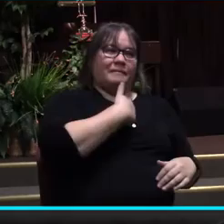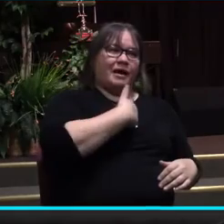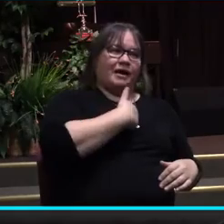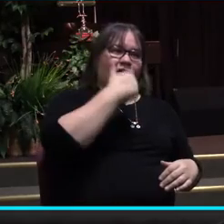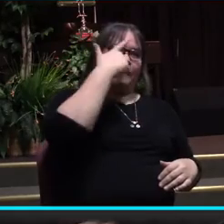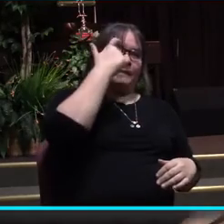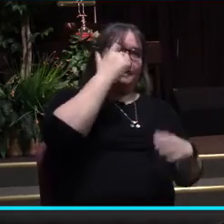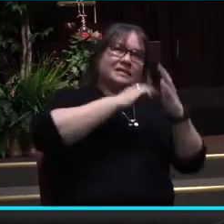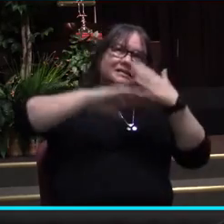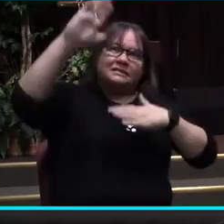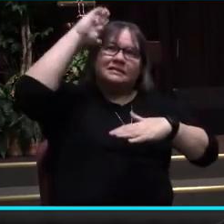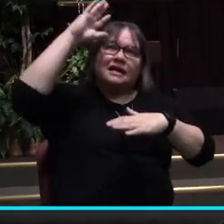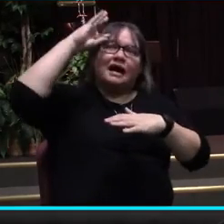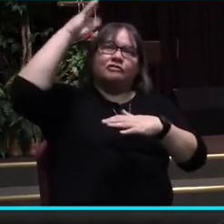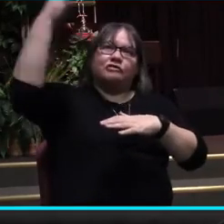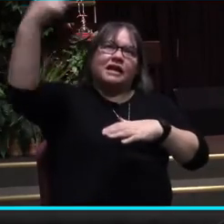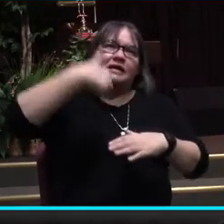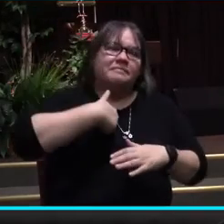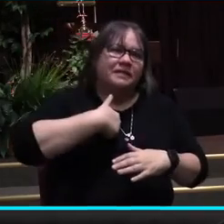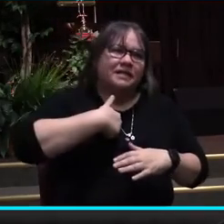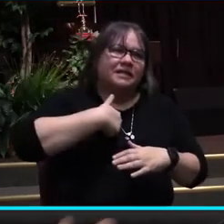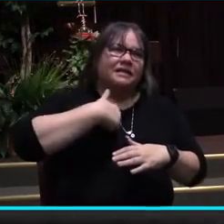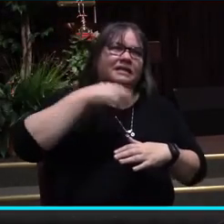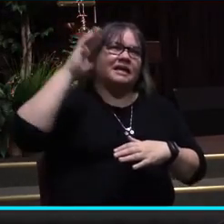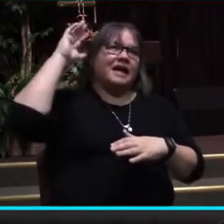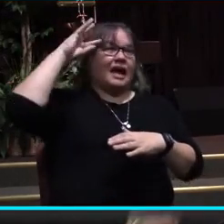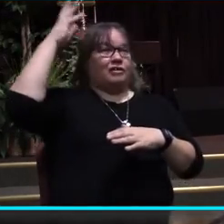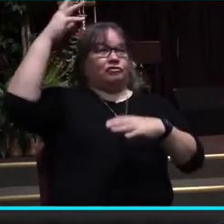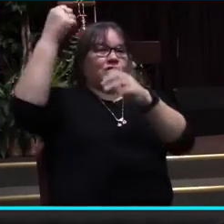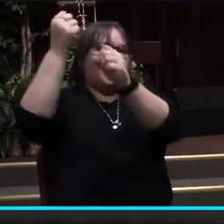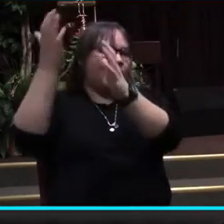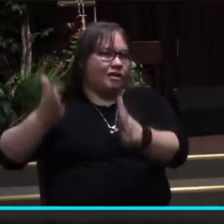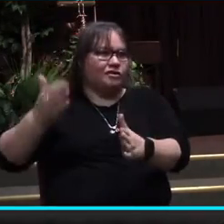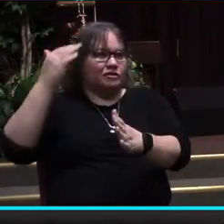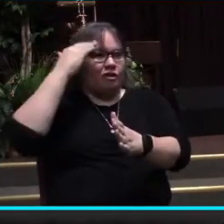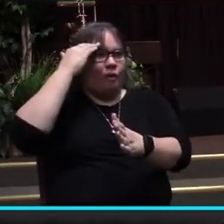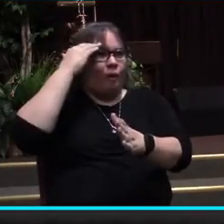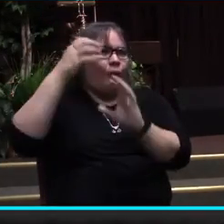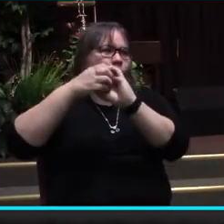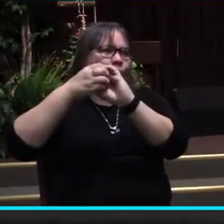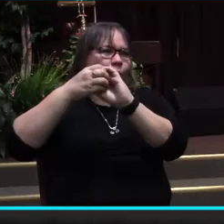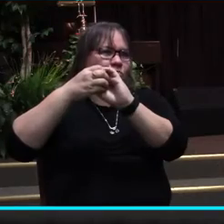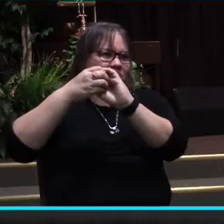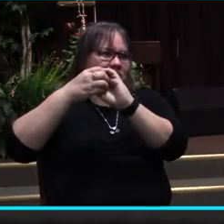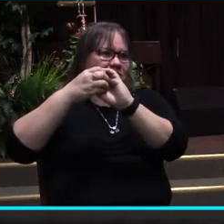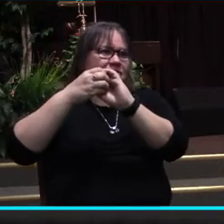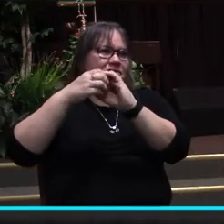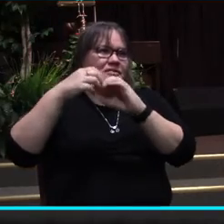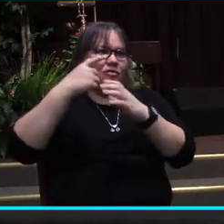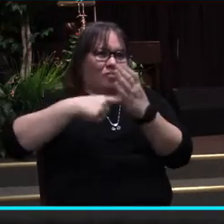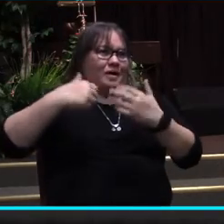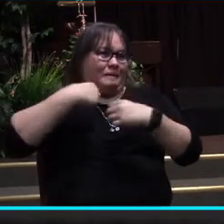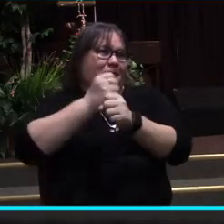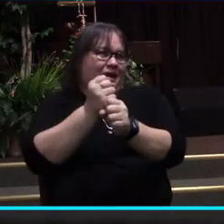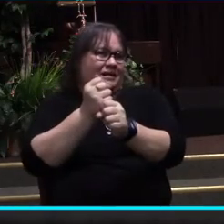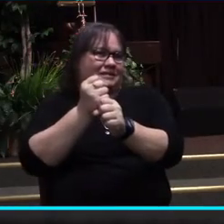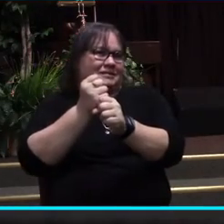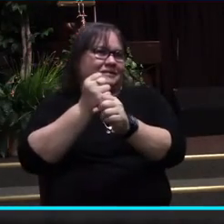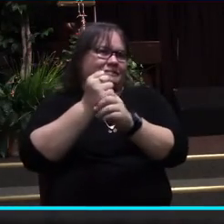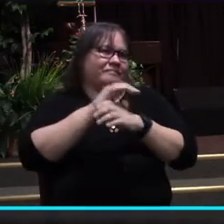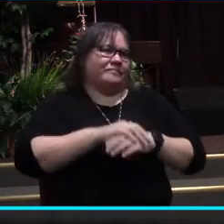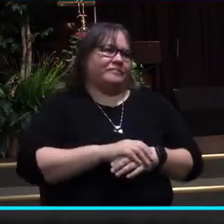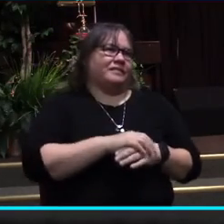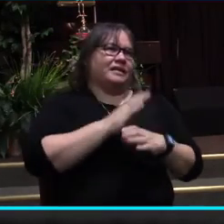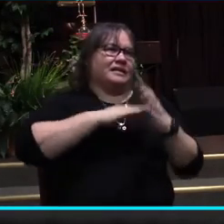because God created me and the creator owns the creation. And God purchased